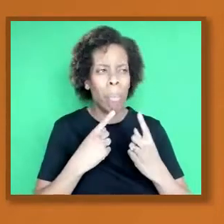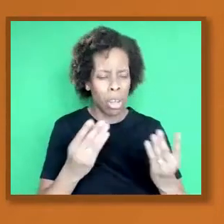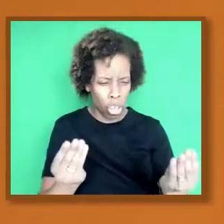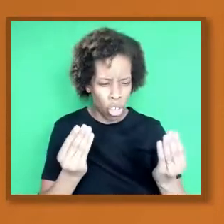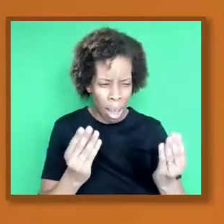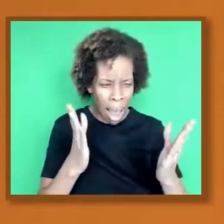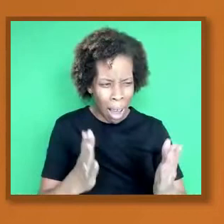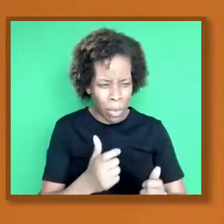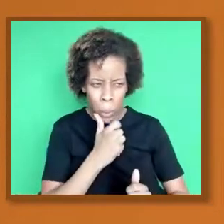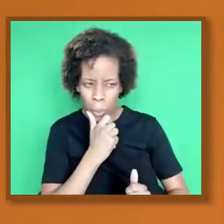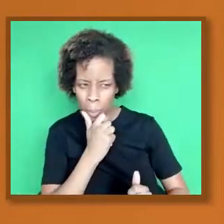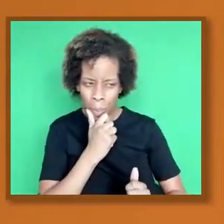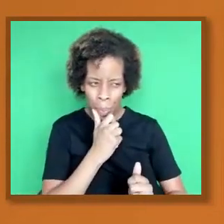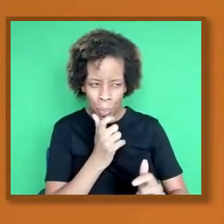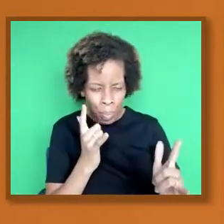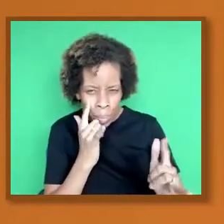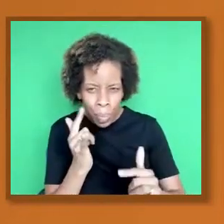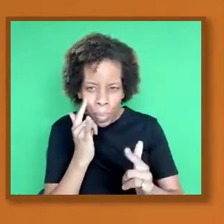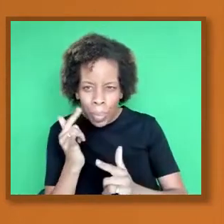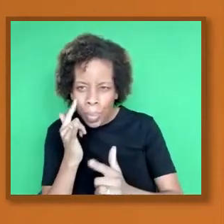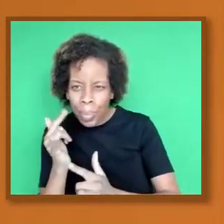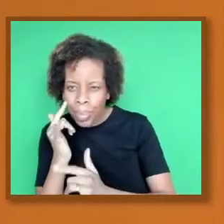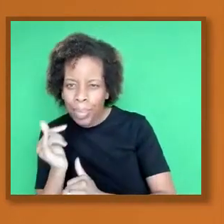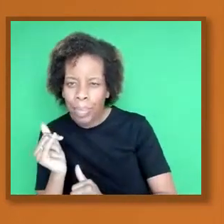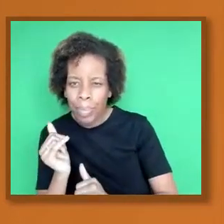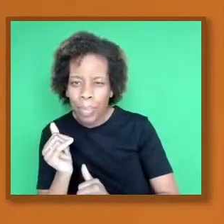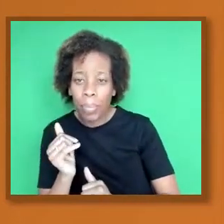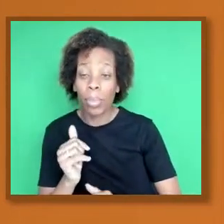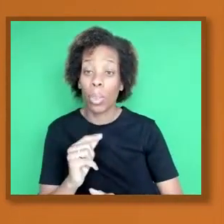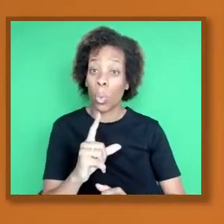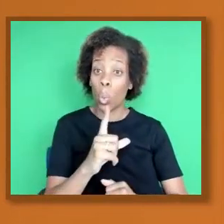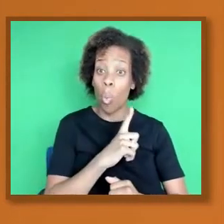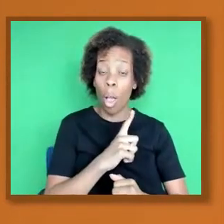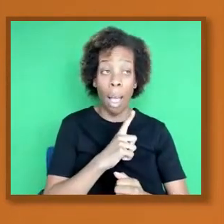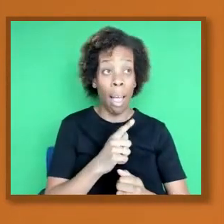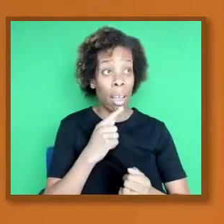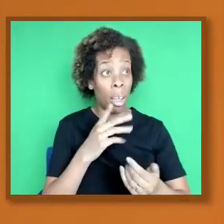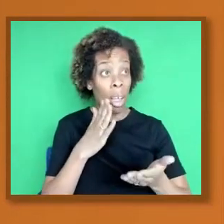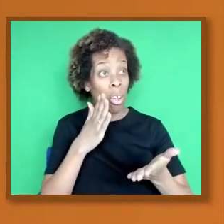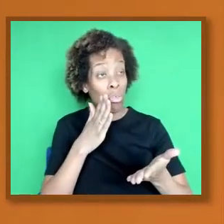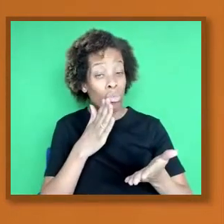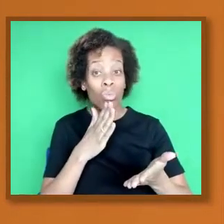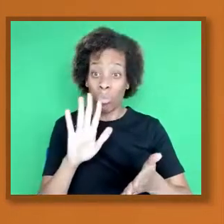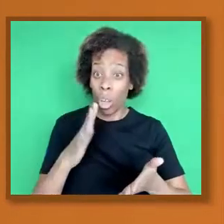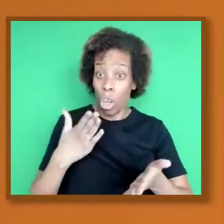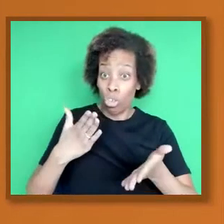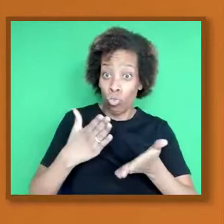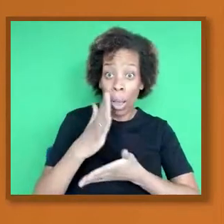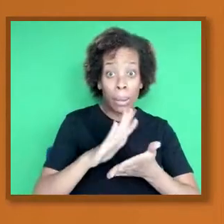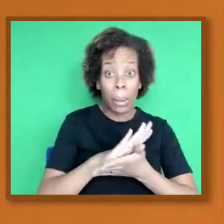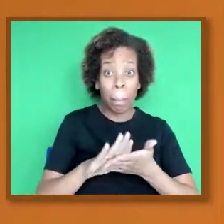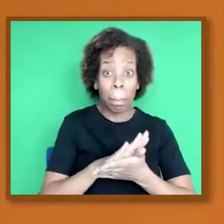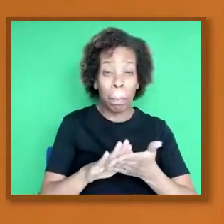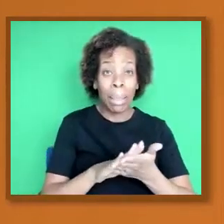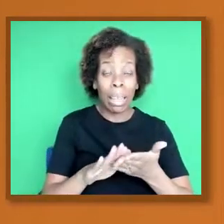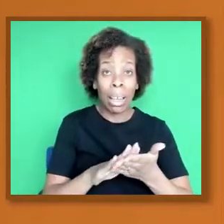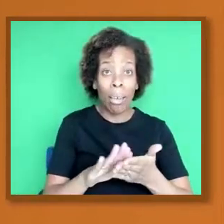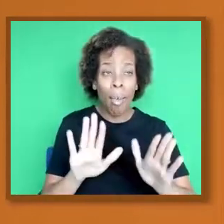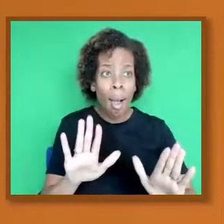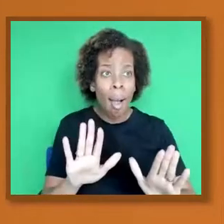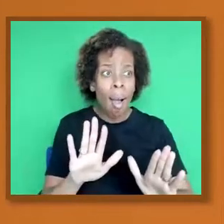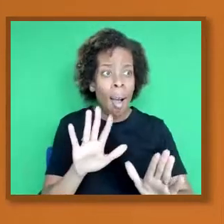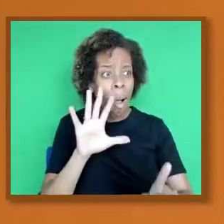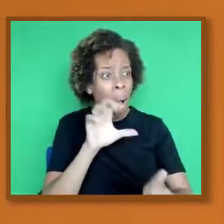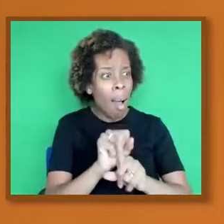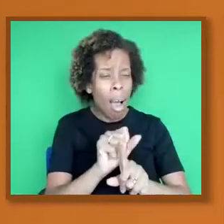experience of trust is, you know, trust is when you see the good in people. So the majority of people don't need to ask